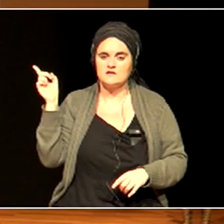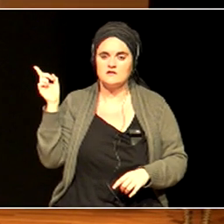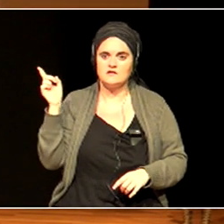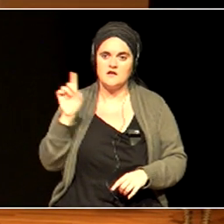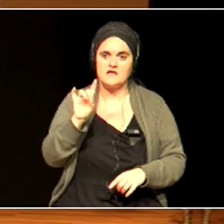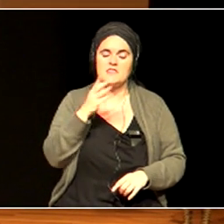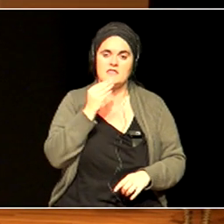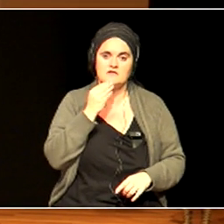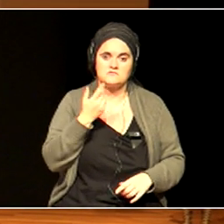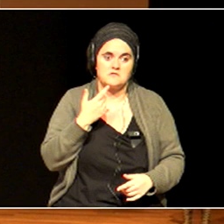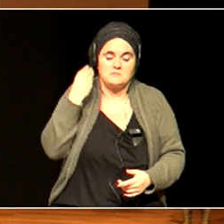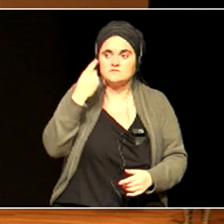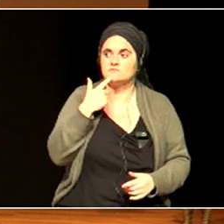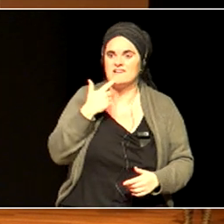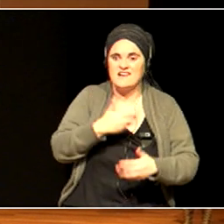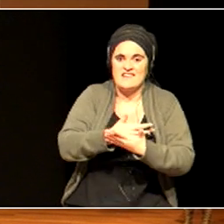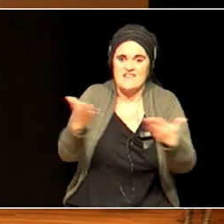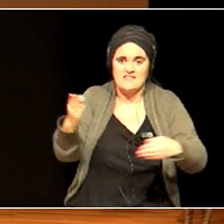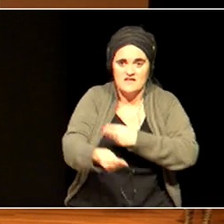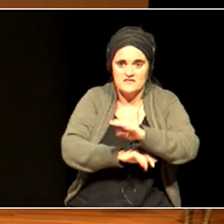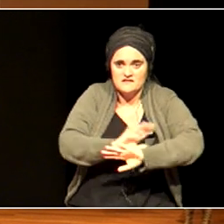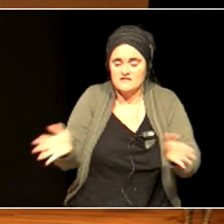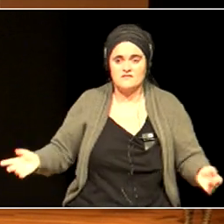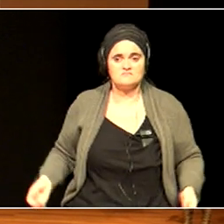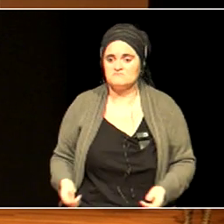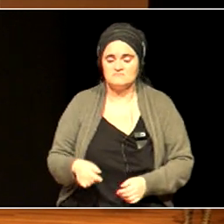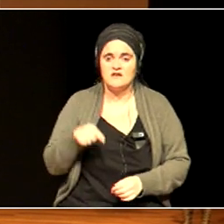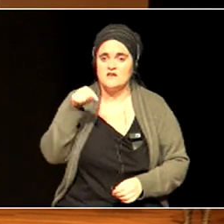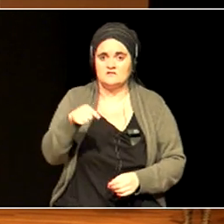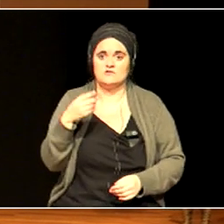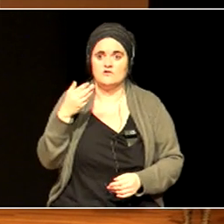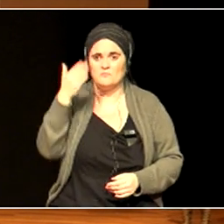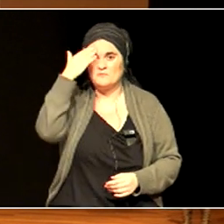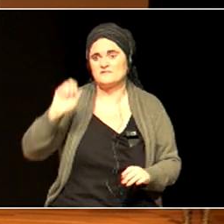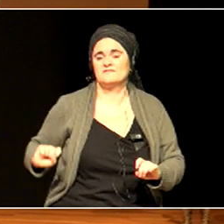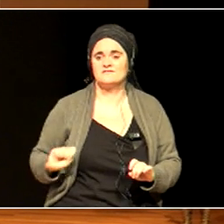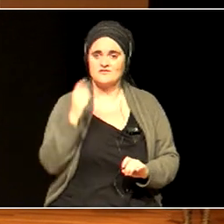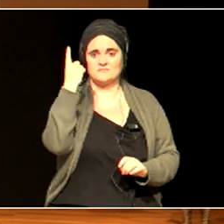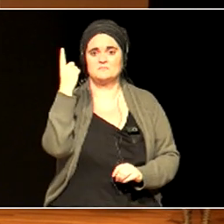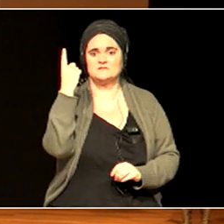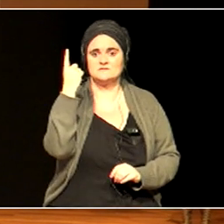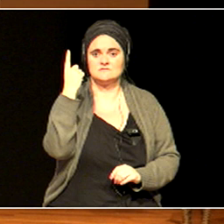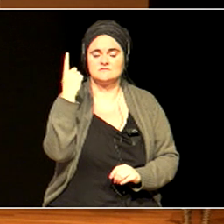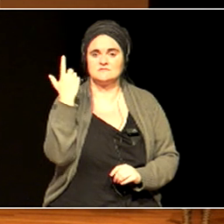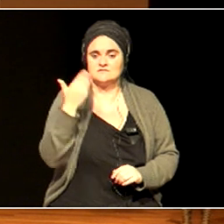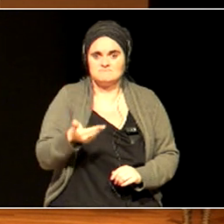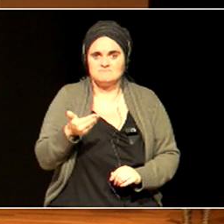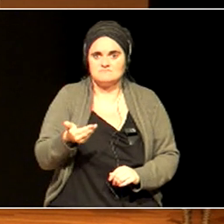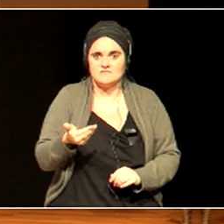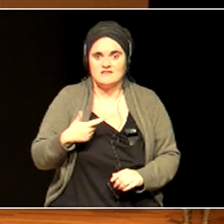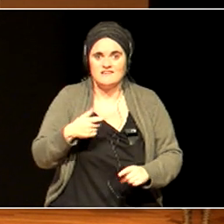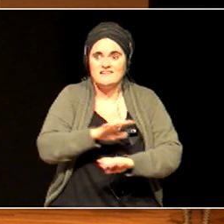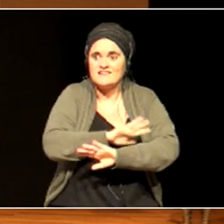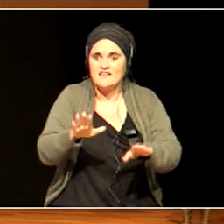This is the most important issue, facing humanity, and nobody's talking about it in my school. So she thought,